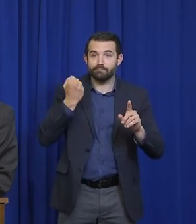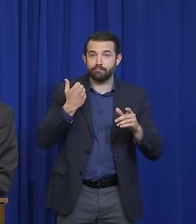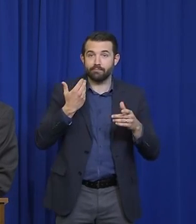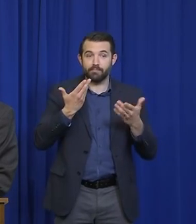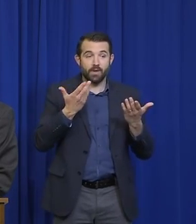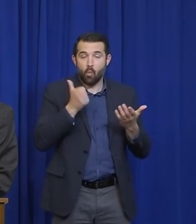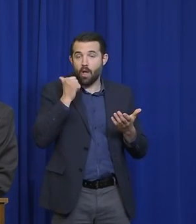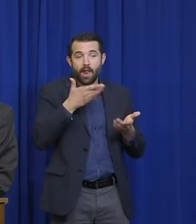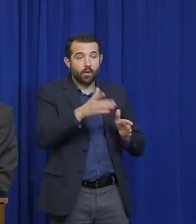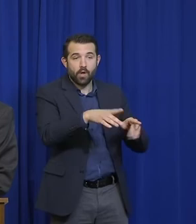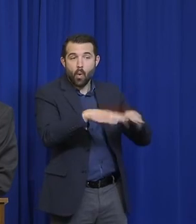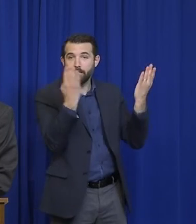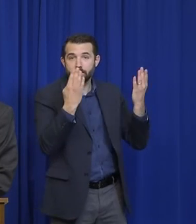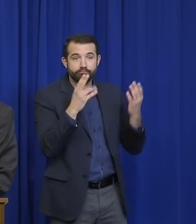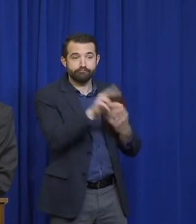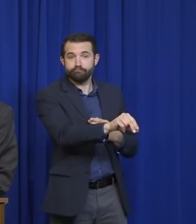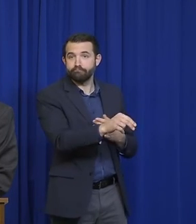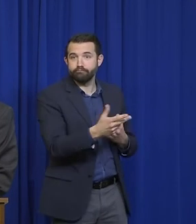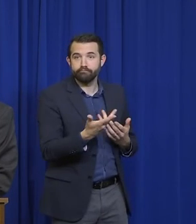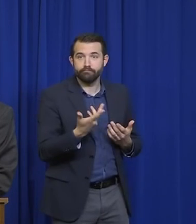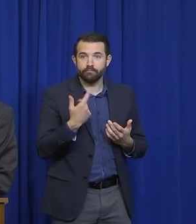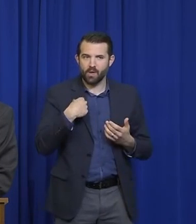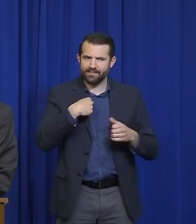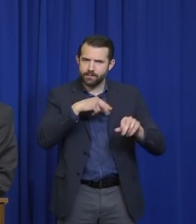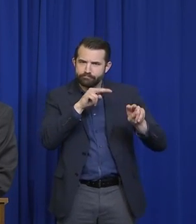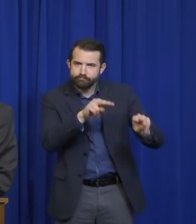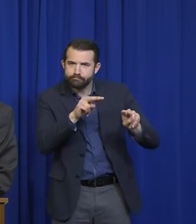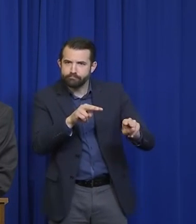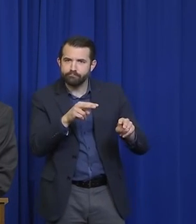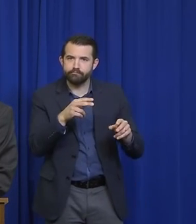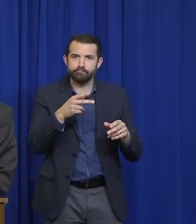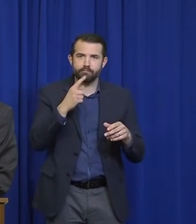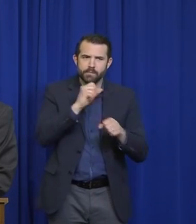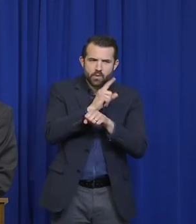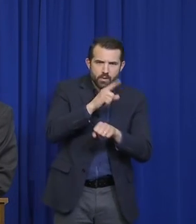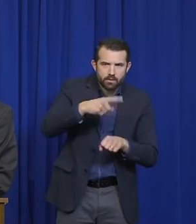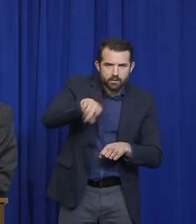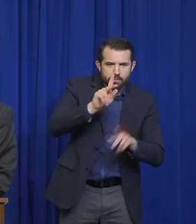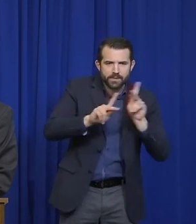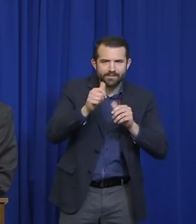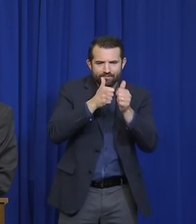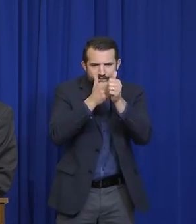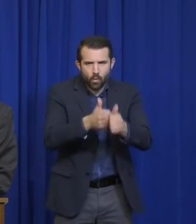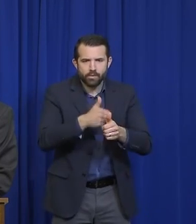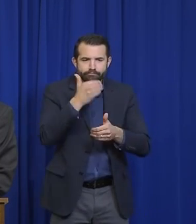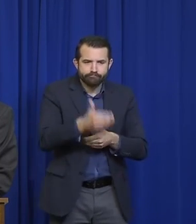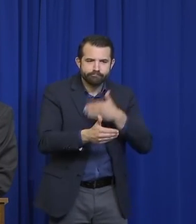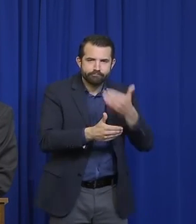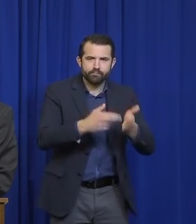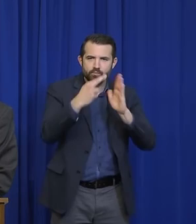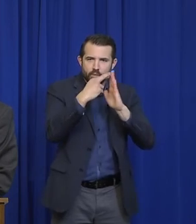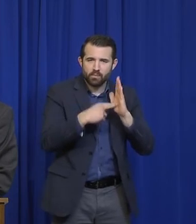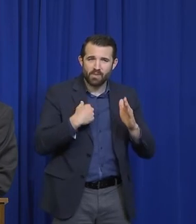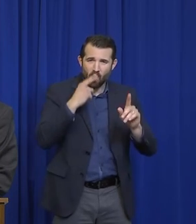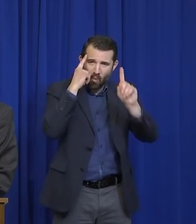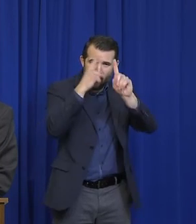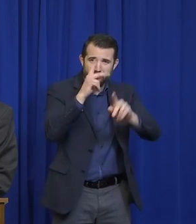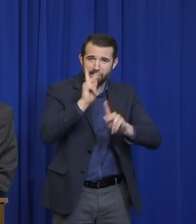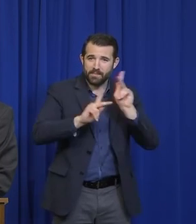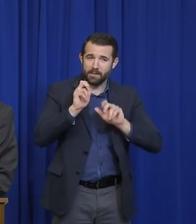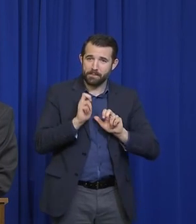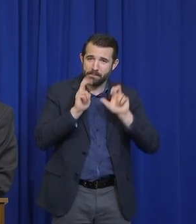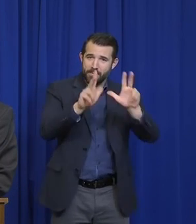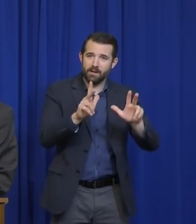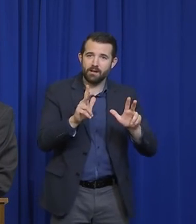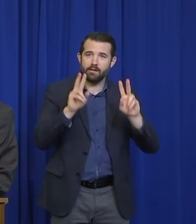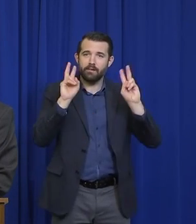you correct the situation? We want people to live semi-normal lives, but we want them to all respect the health